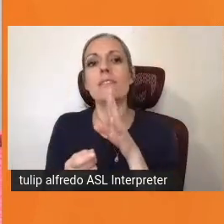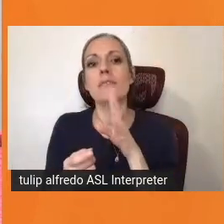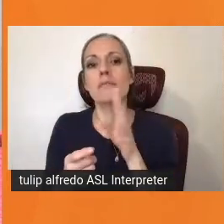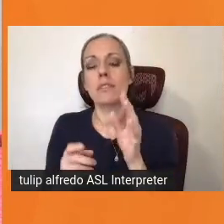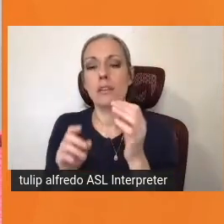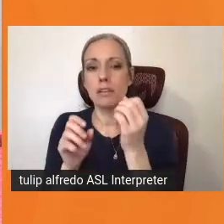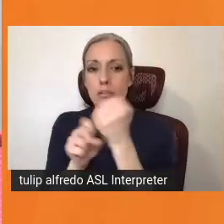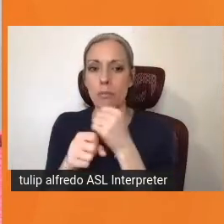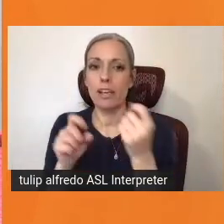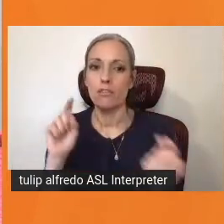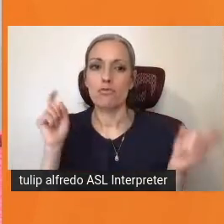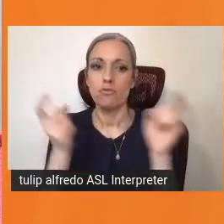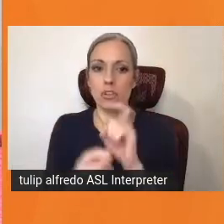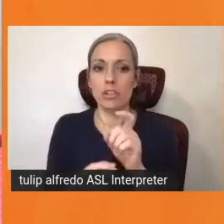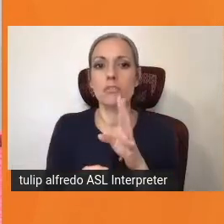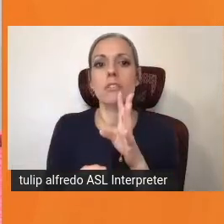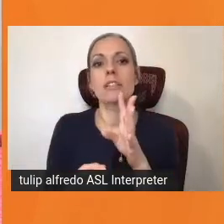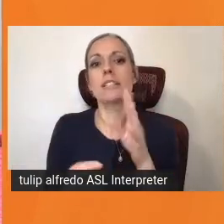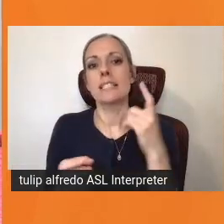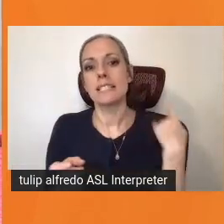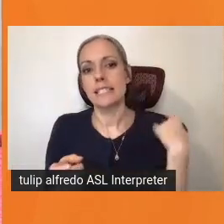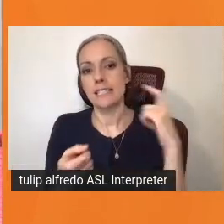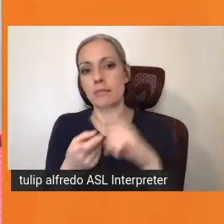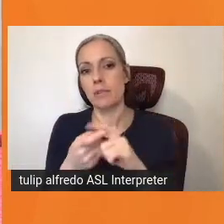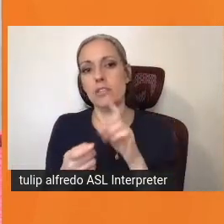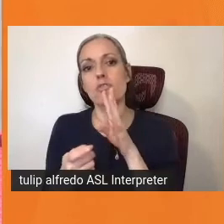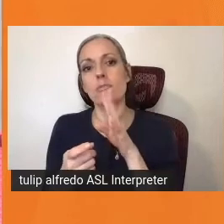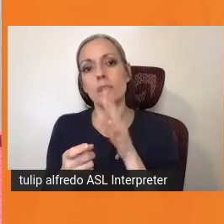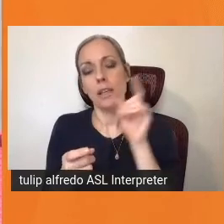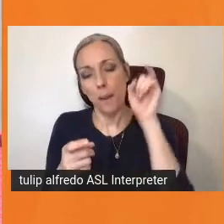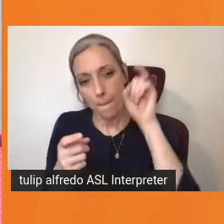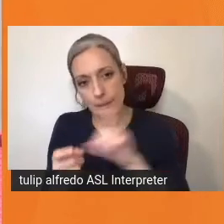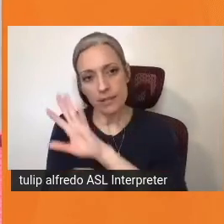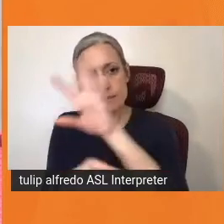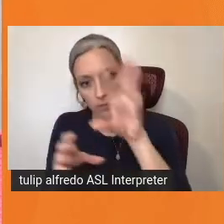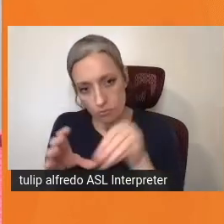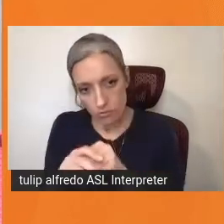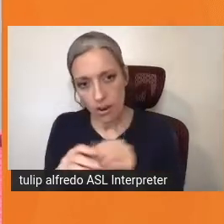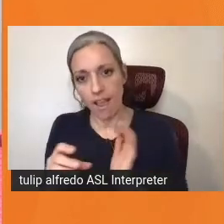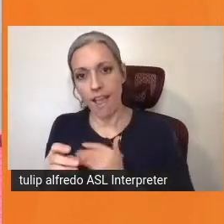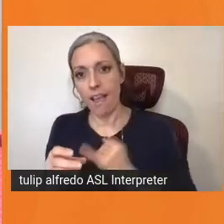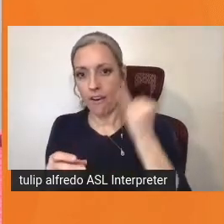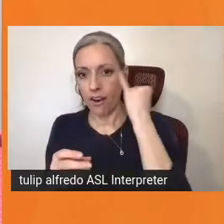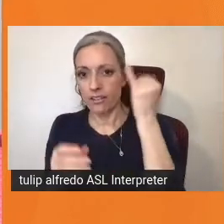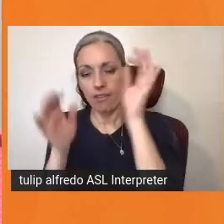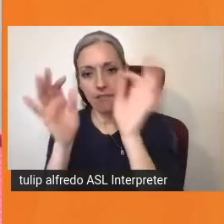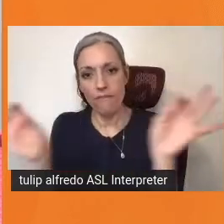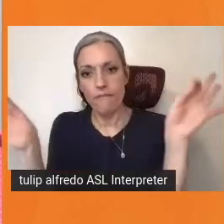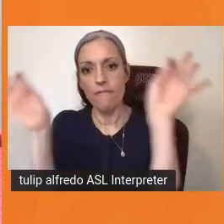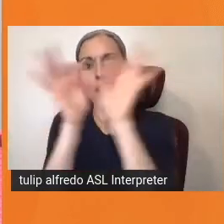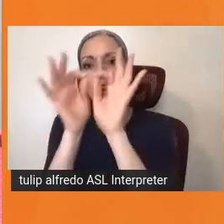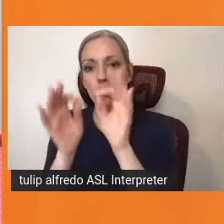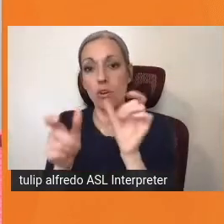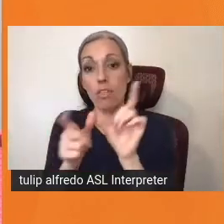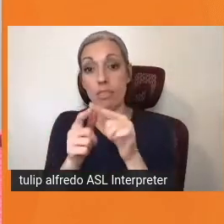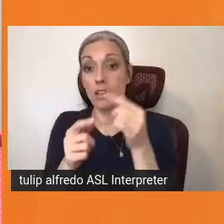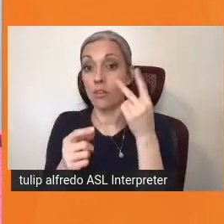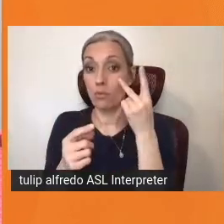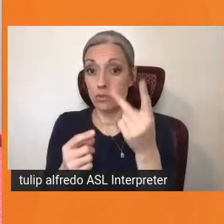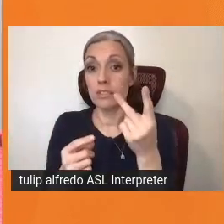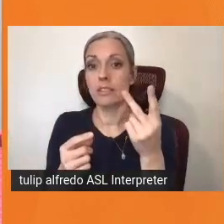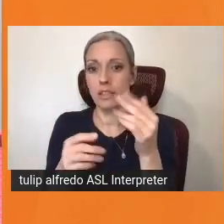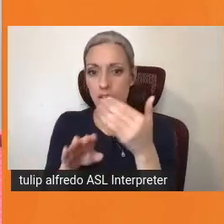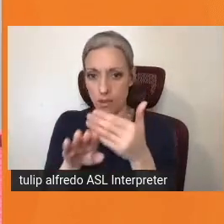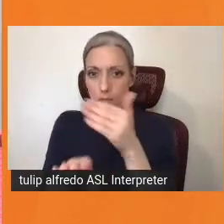change, the Spanish-speaking must be included. Our ideas should be valued only then when we see improvement. A disparity